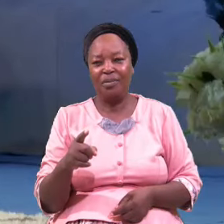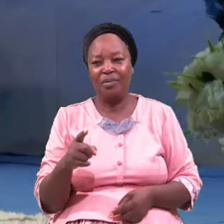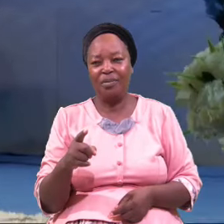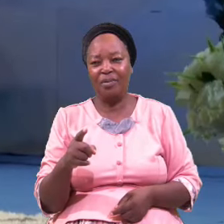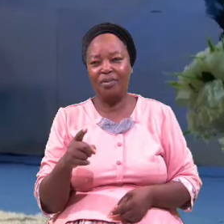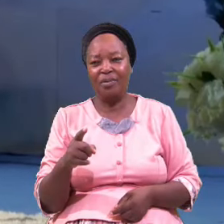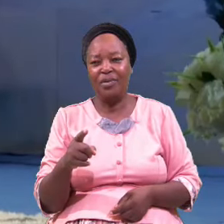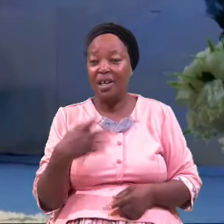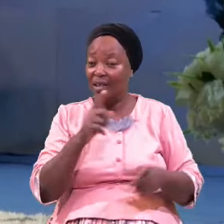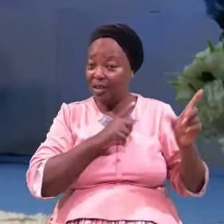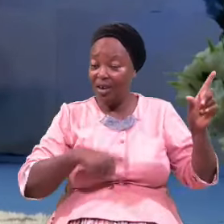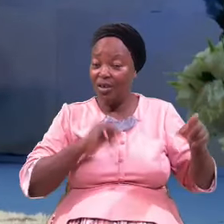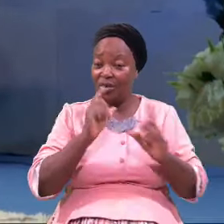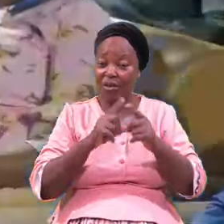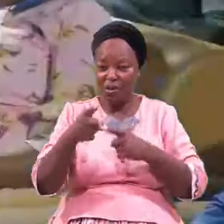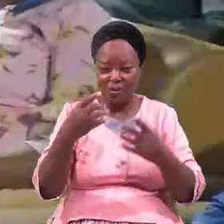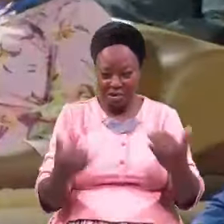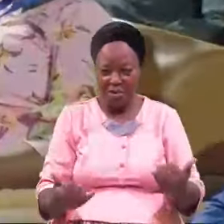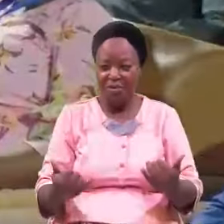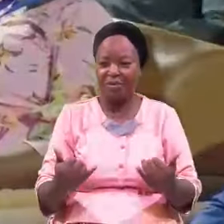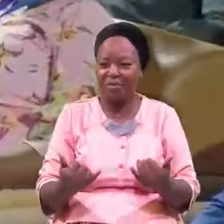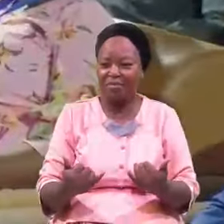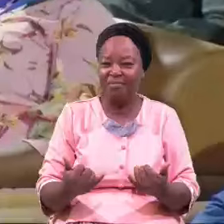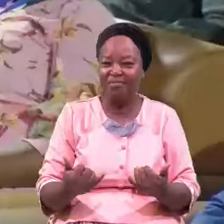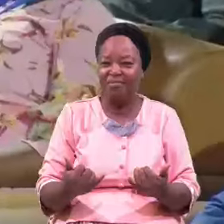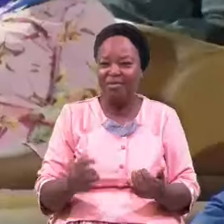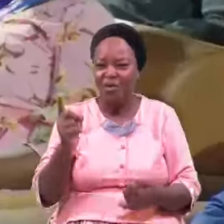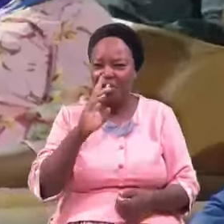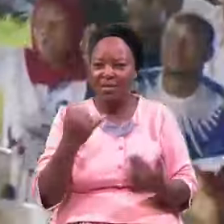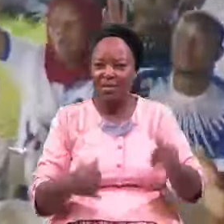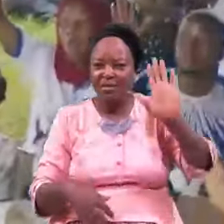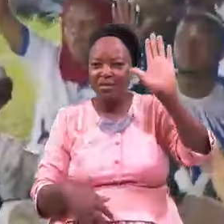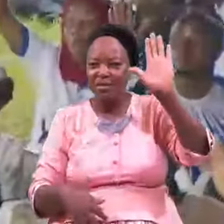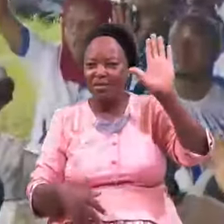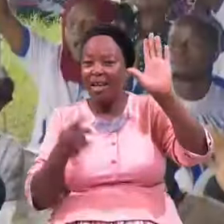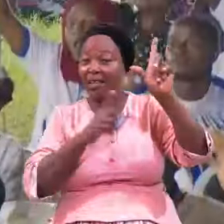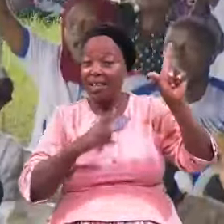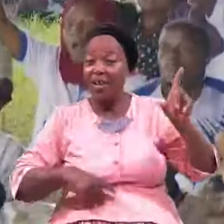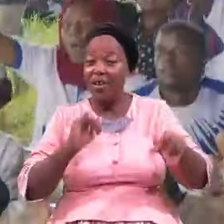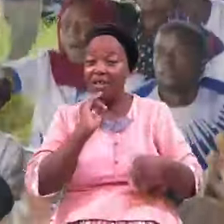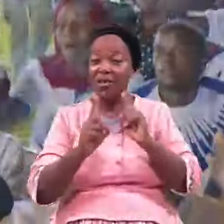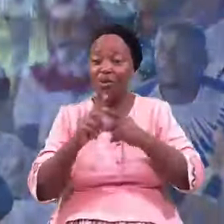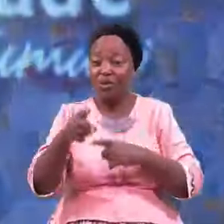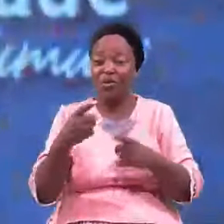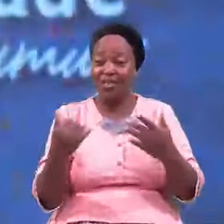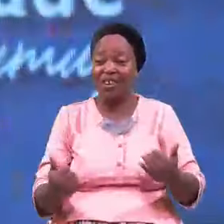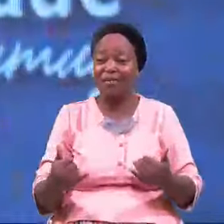The Lord Is Talking To You Where Are You The Lord Is Talking To You